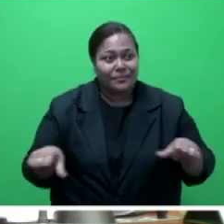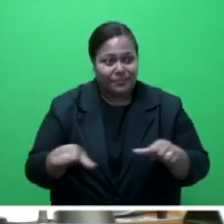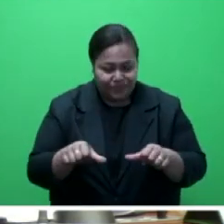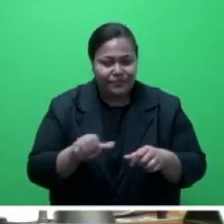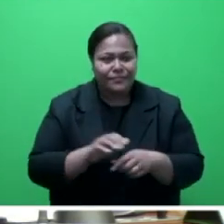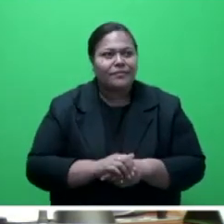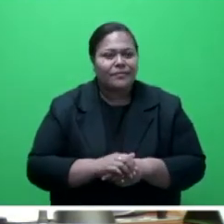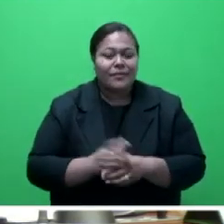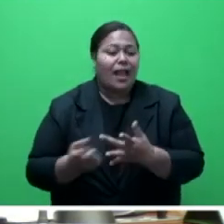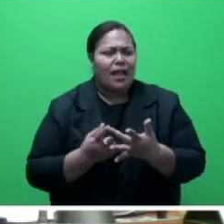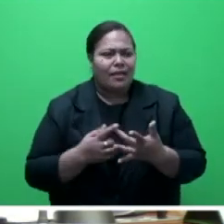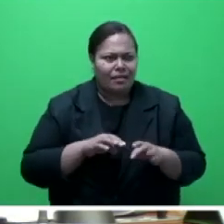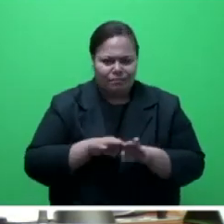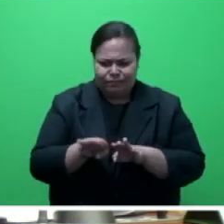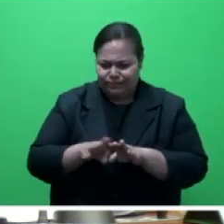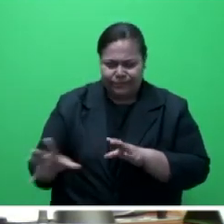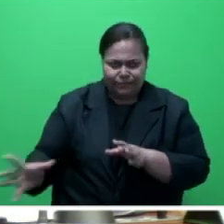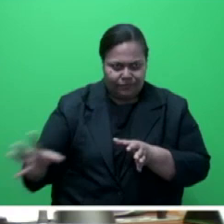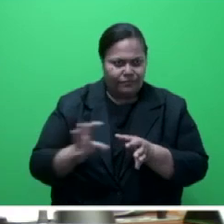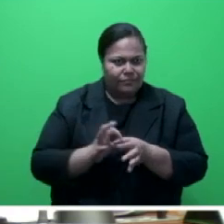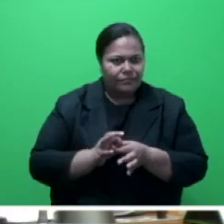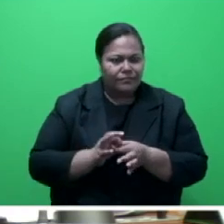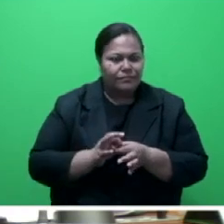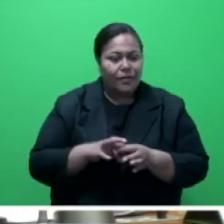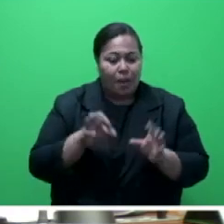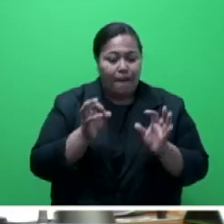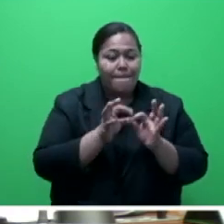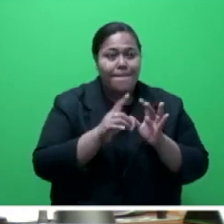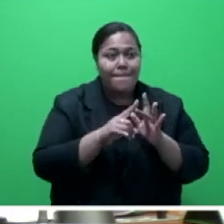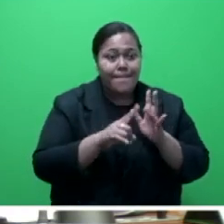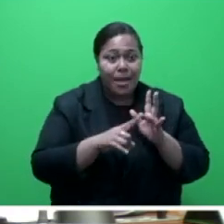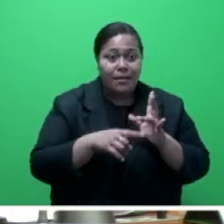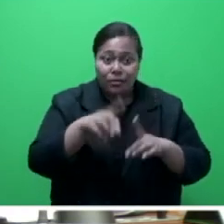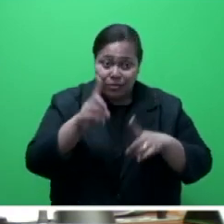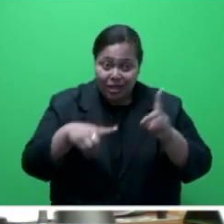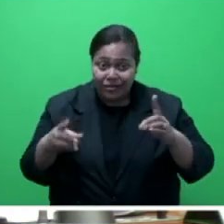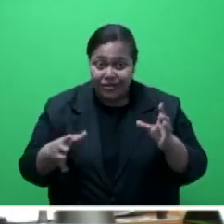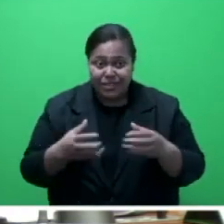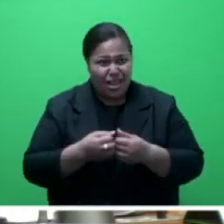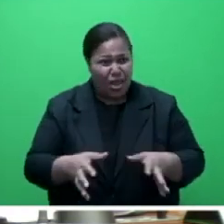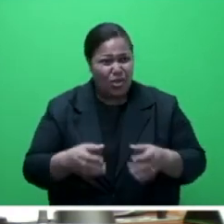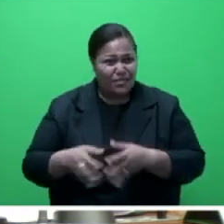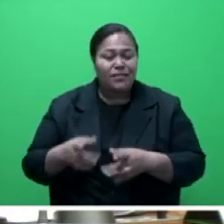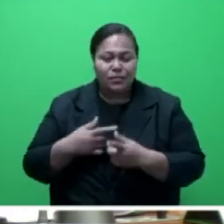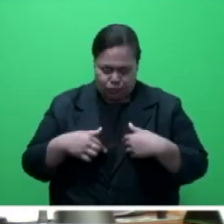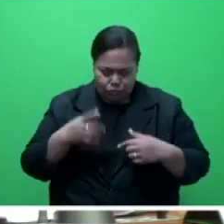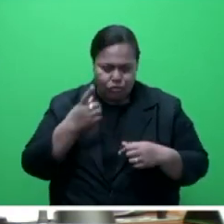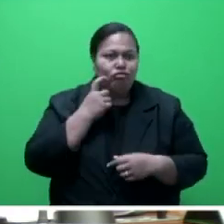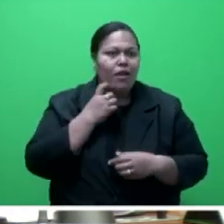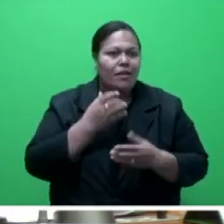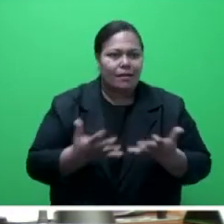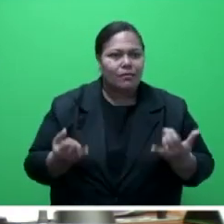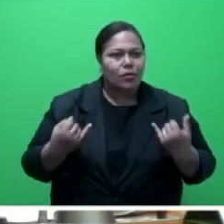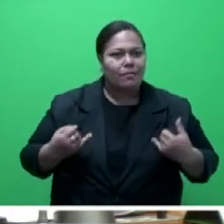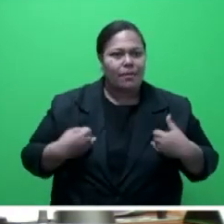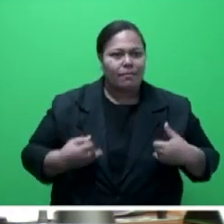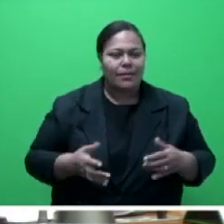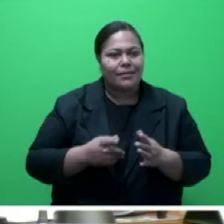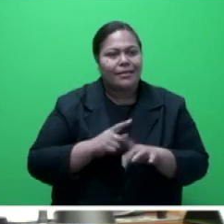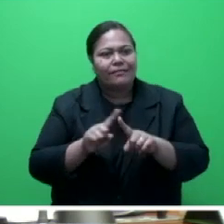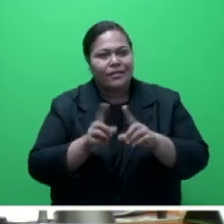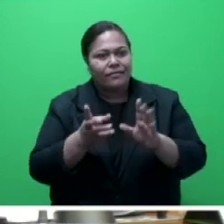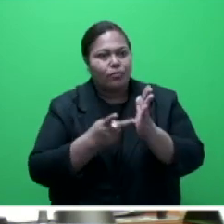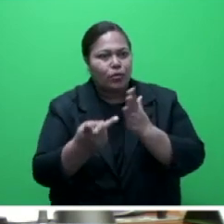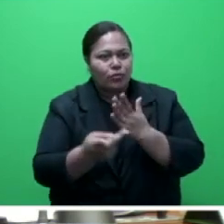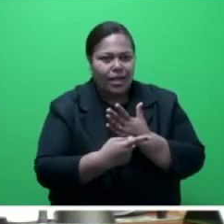that often are the primary drivers of biodiversity loss. Implement projects to reverse biodiversity loss. Such projects include reforestation